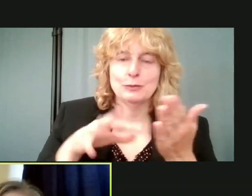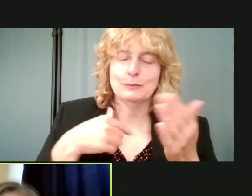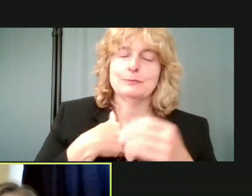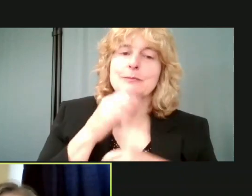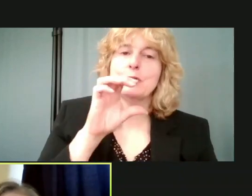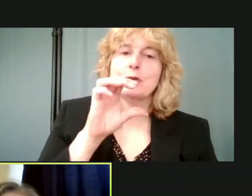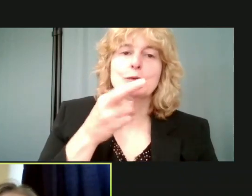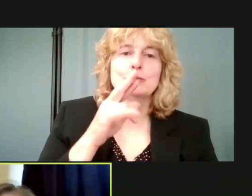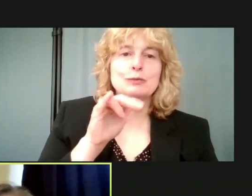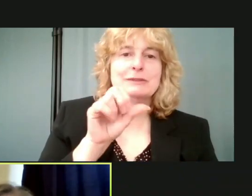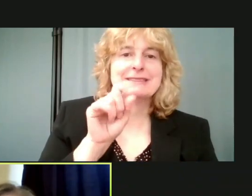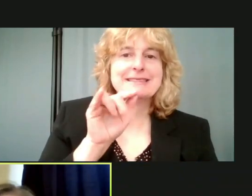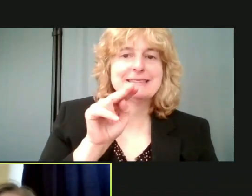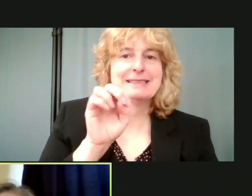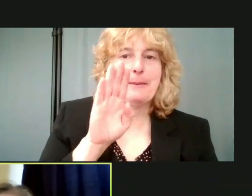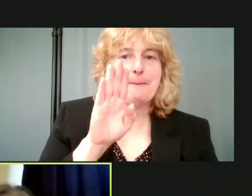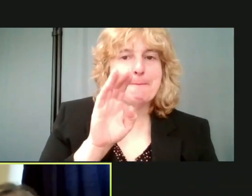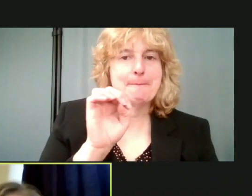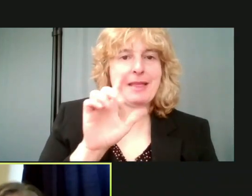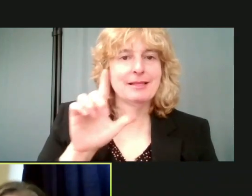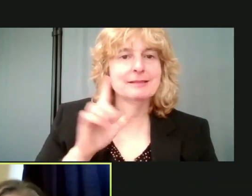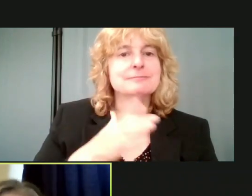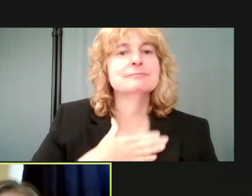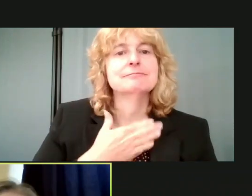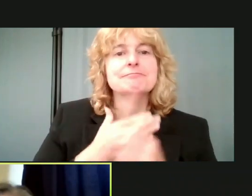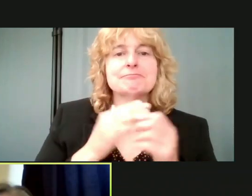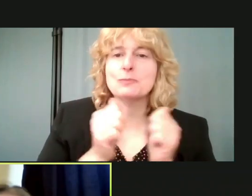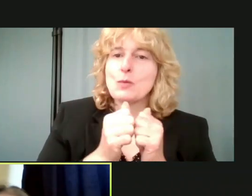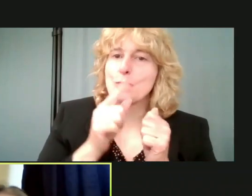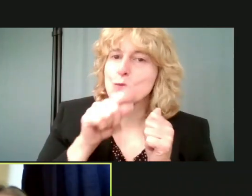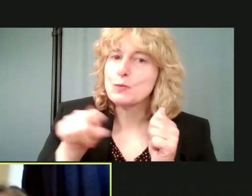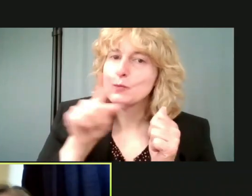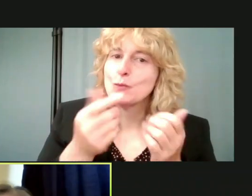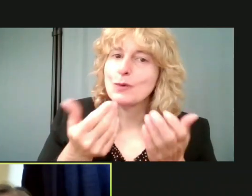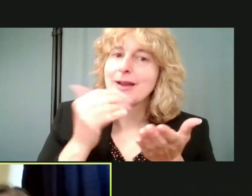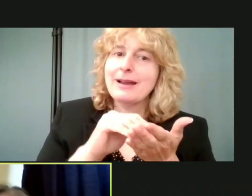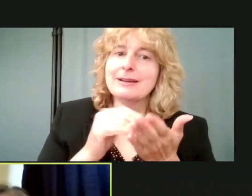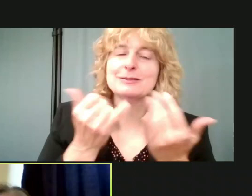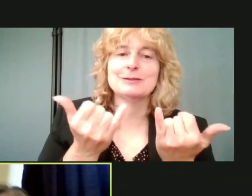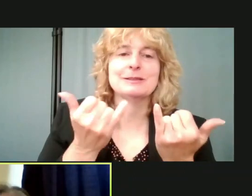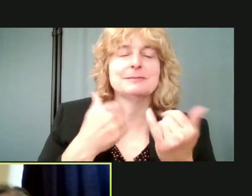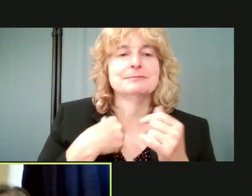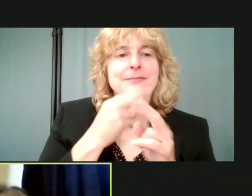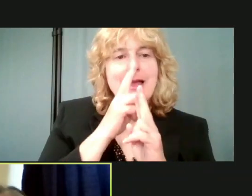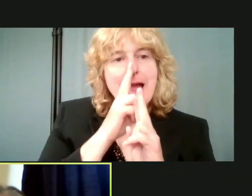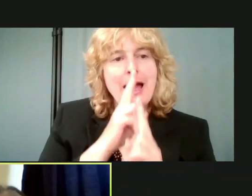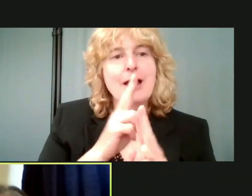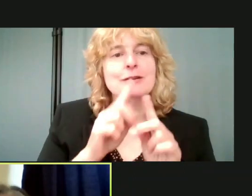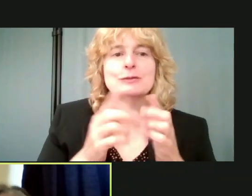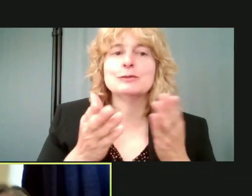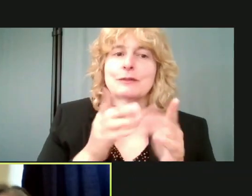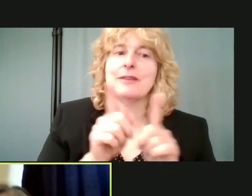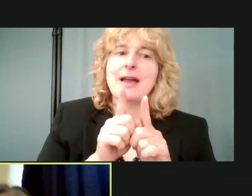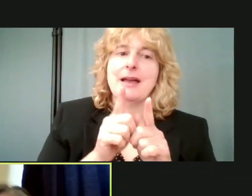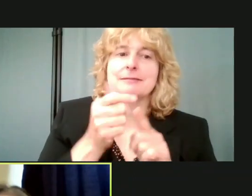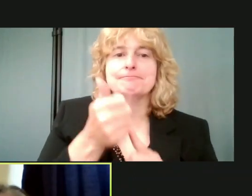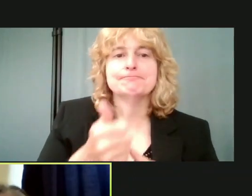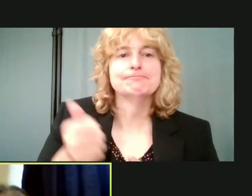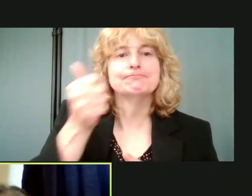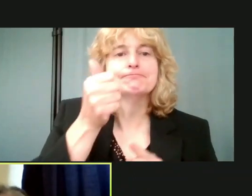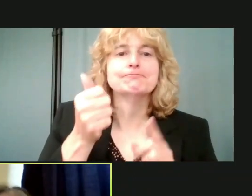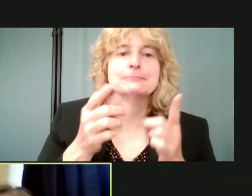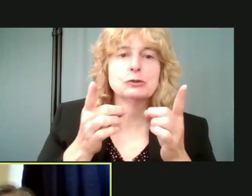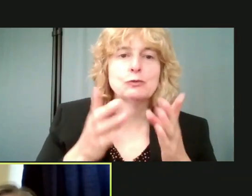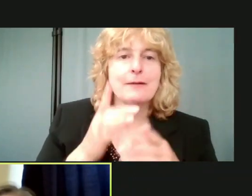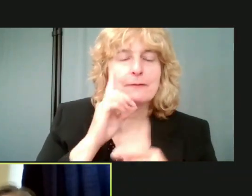happy to be here with you again today. I am honored to serve as the Executive Director of UNI.